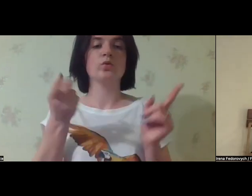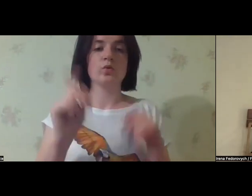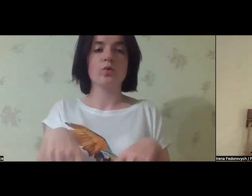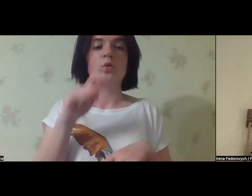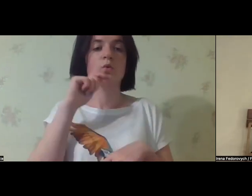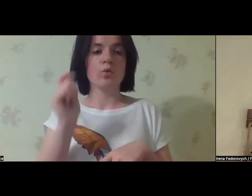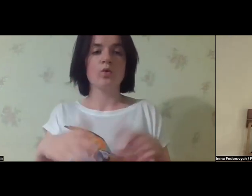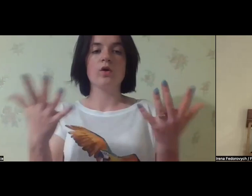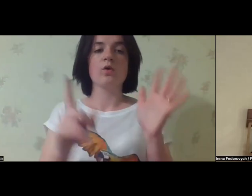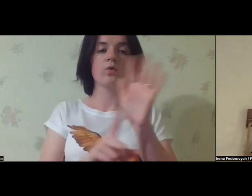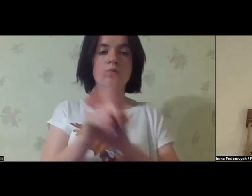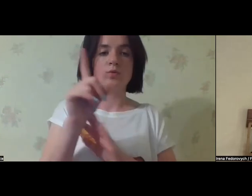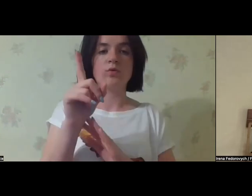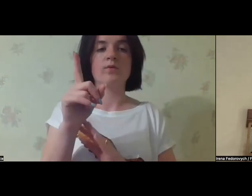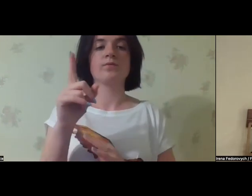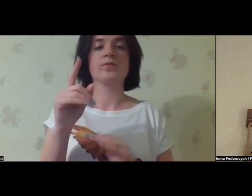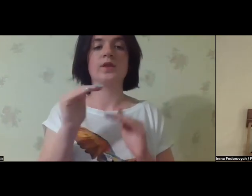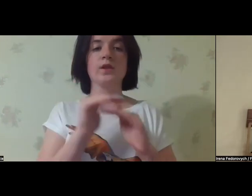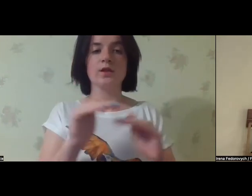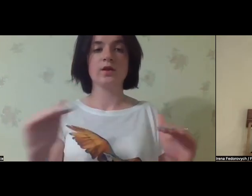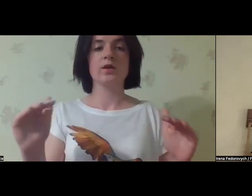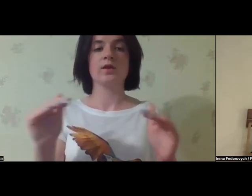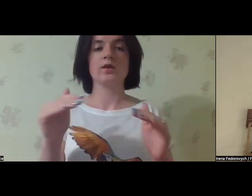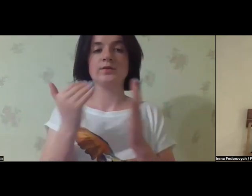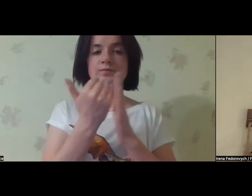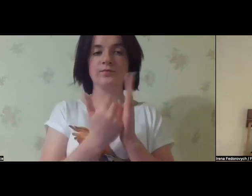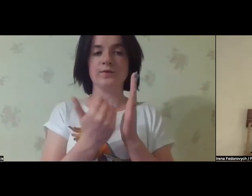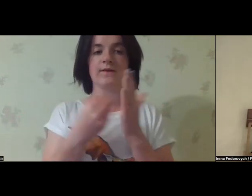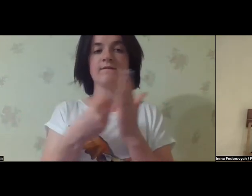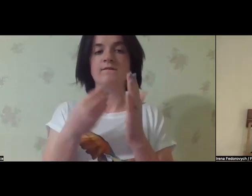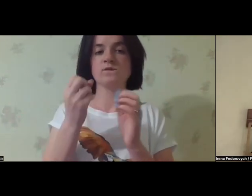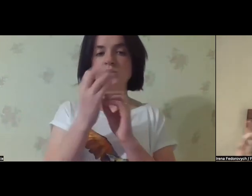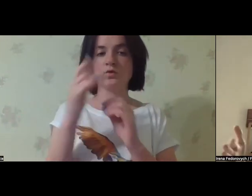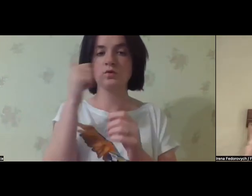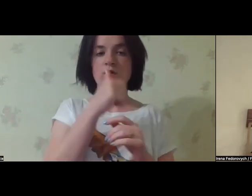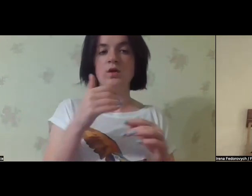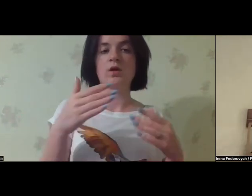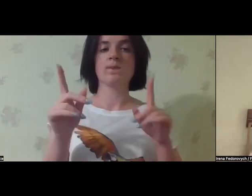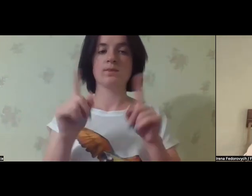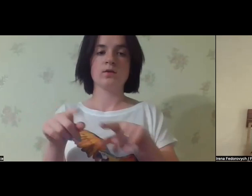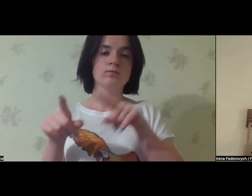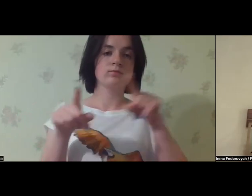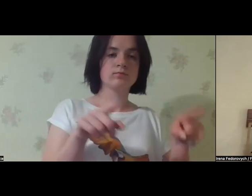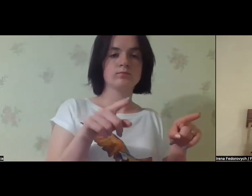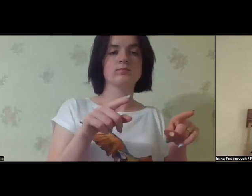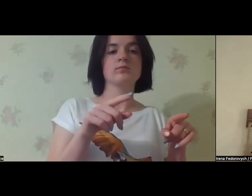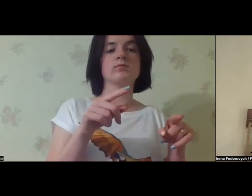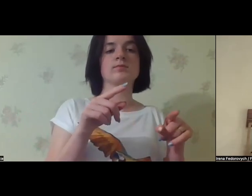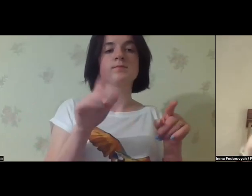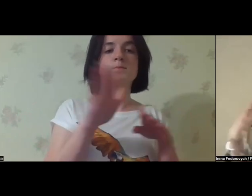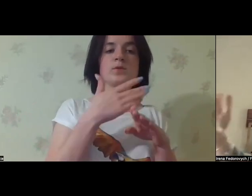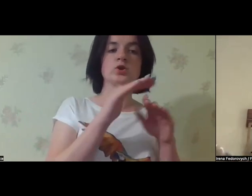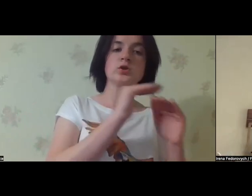able to be precise enough to explain who the target audiences are. In 2017, the reform